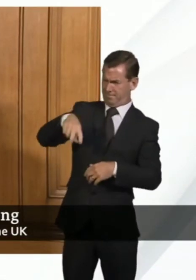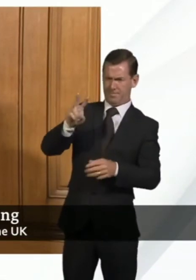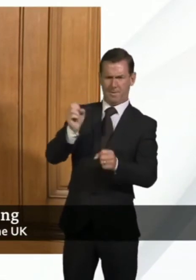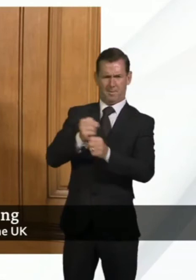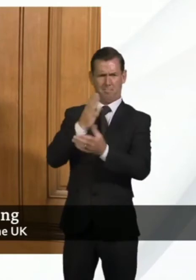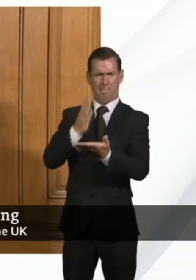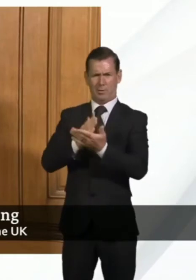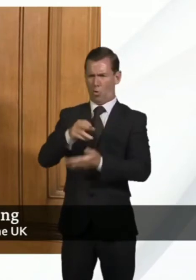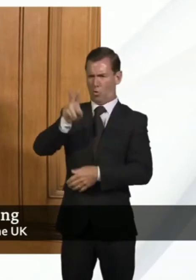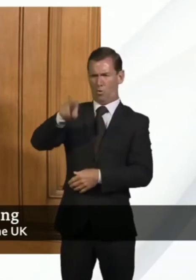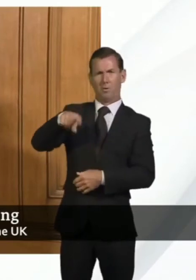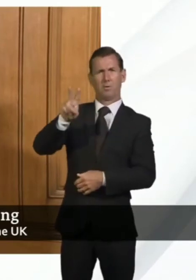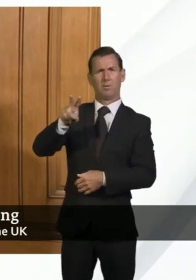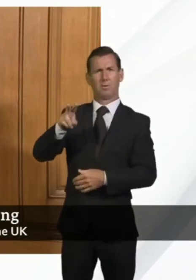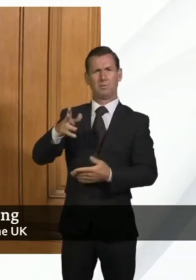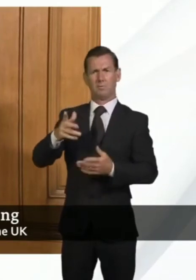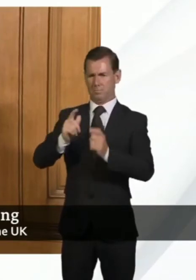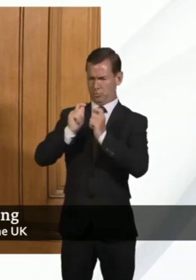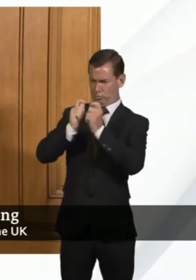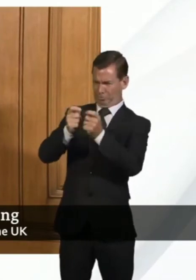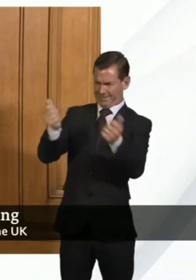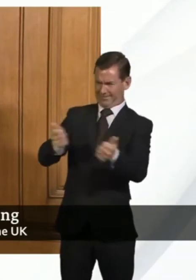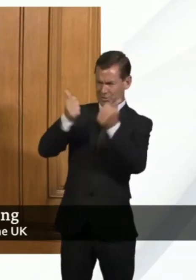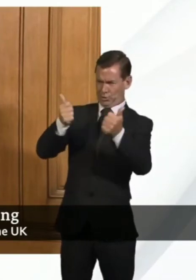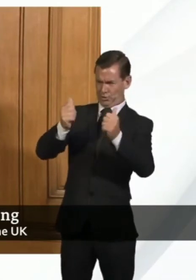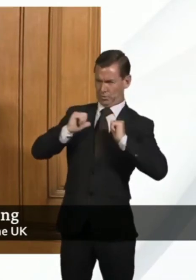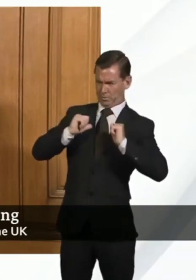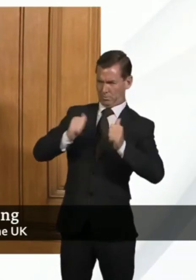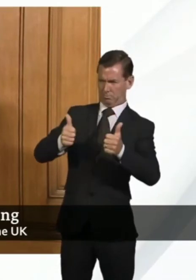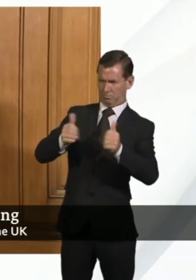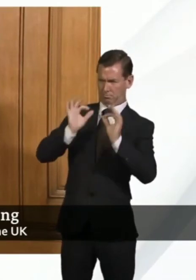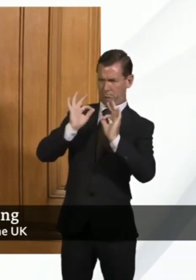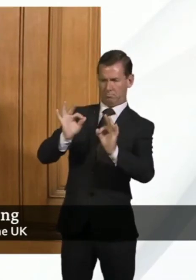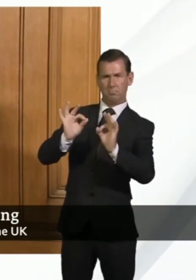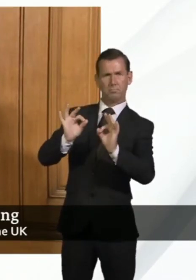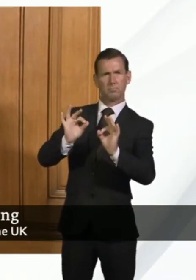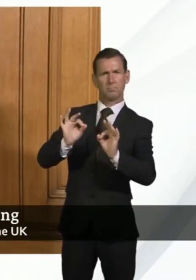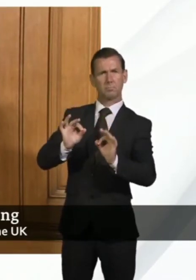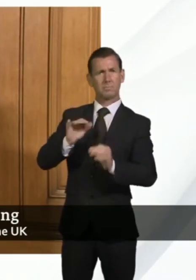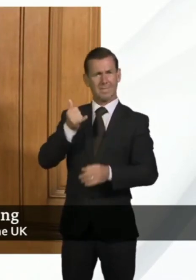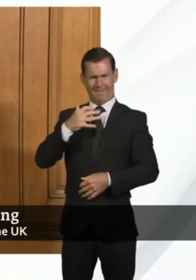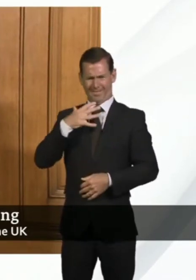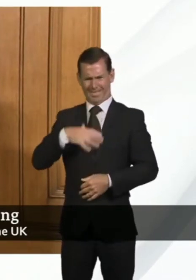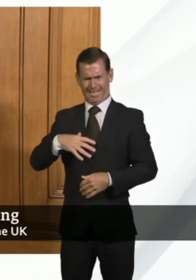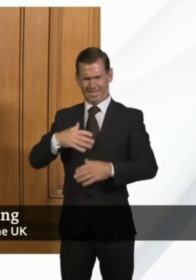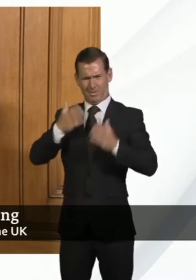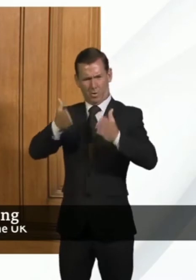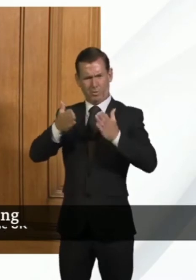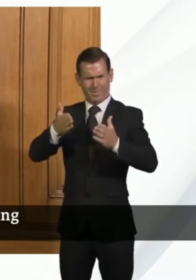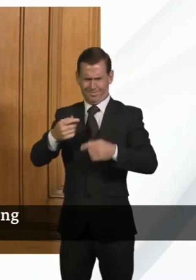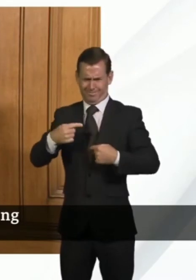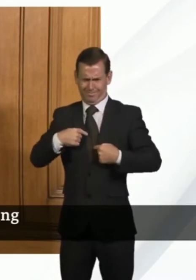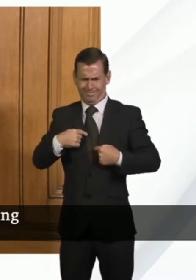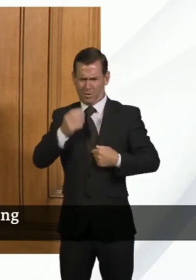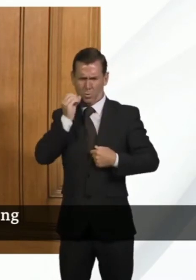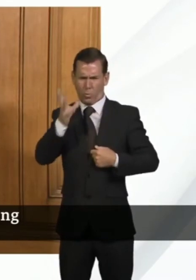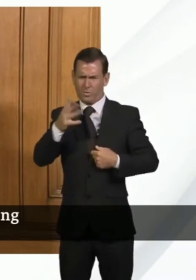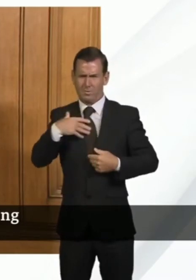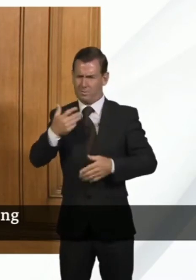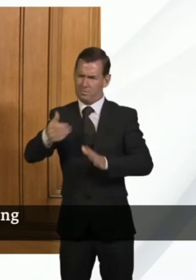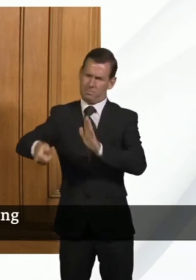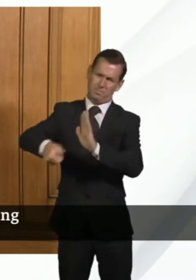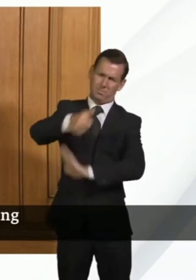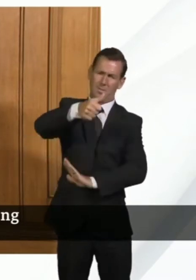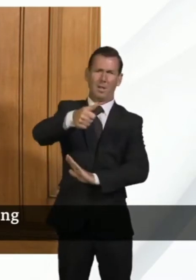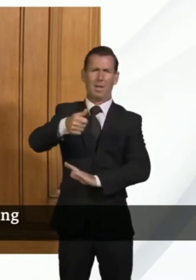confident that their medical treatment was complete and they no longer required hospital treatment. And indeed, I think